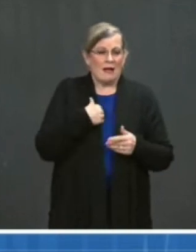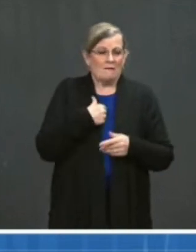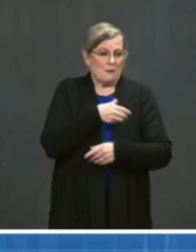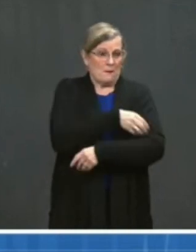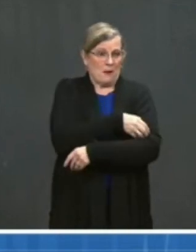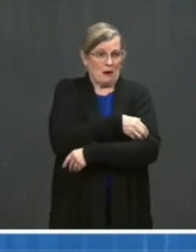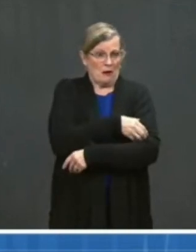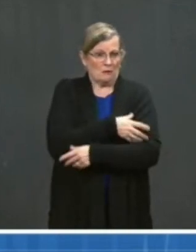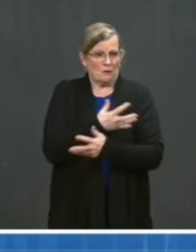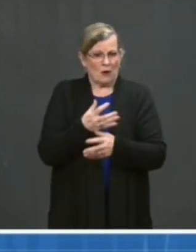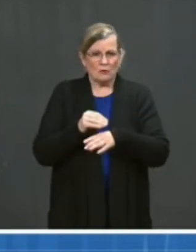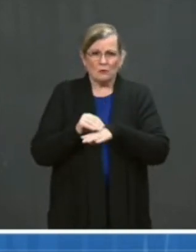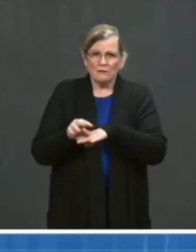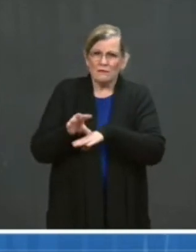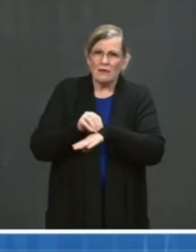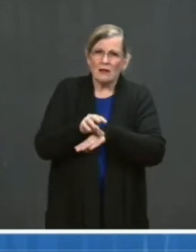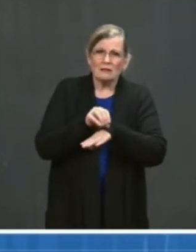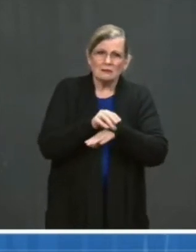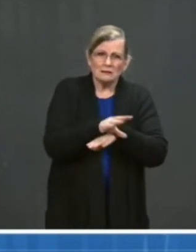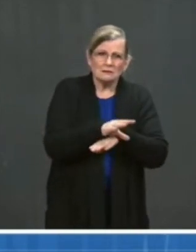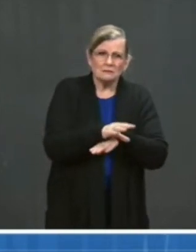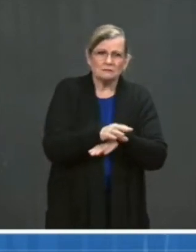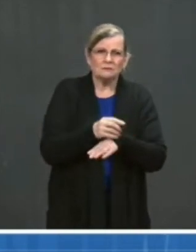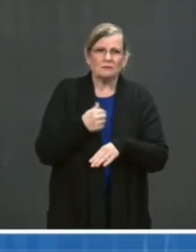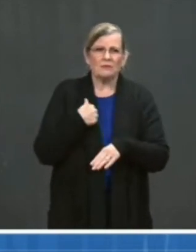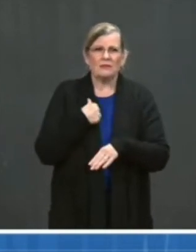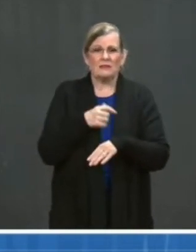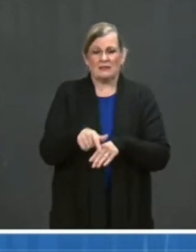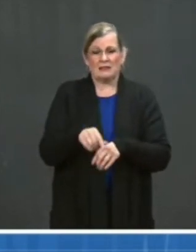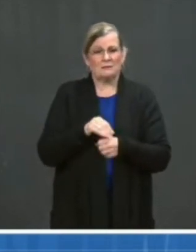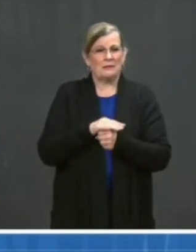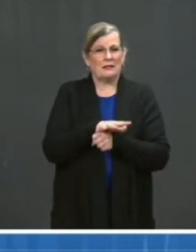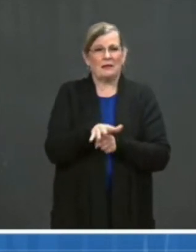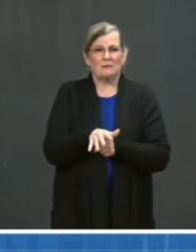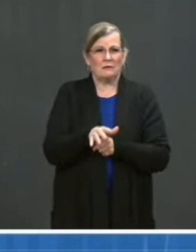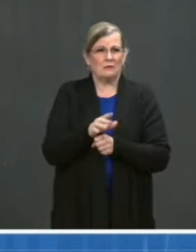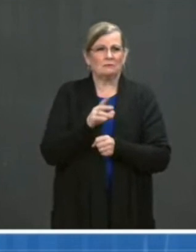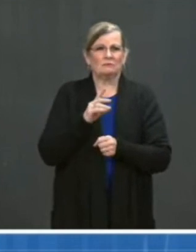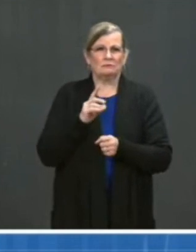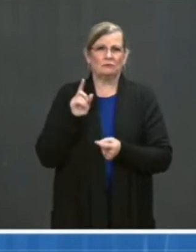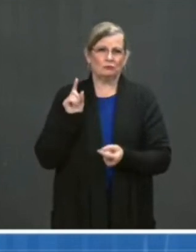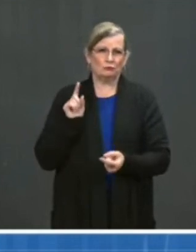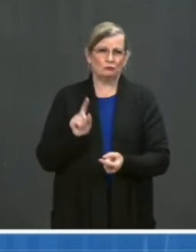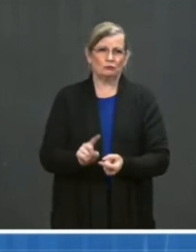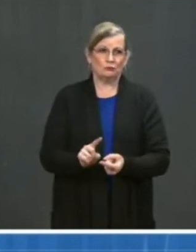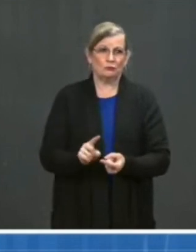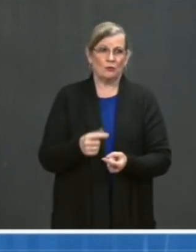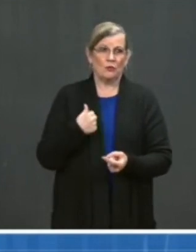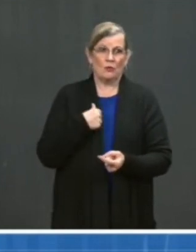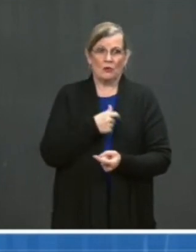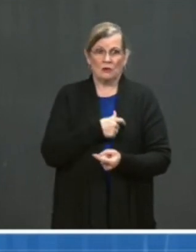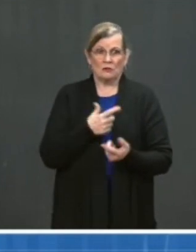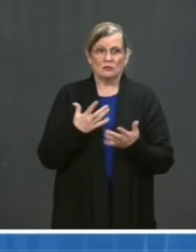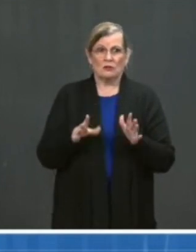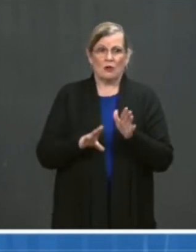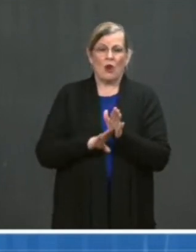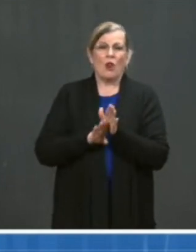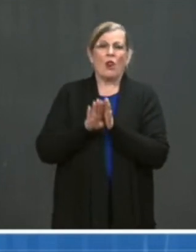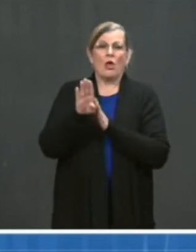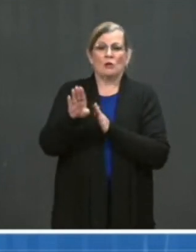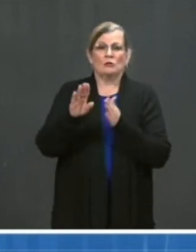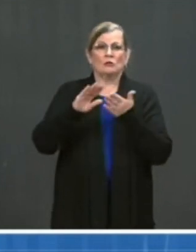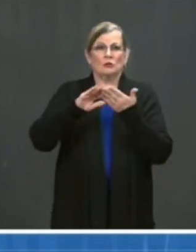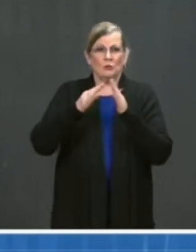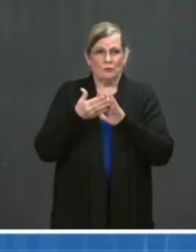And that's why yesterday we launched the COVID-19 Community Corps. It's a nationwide grassroots